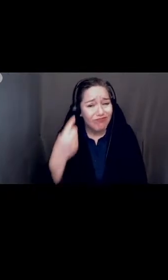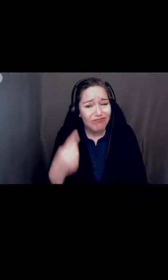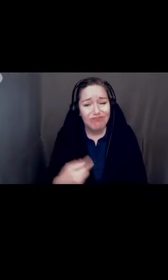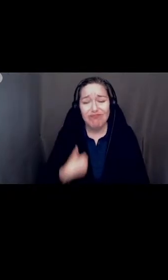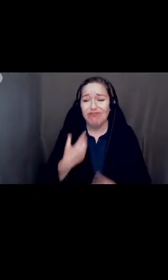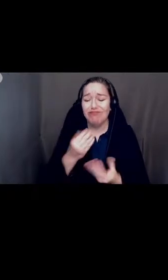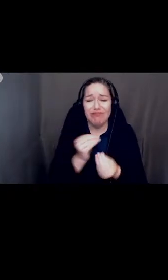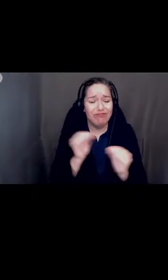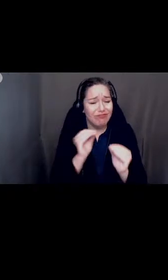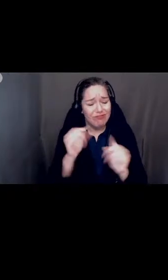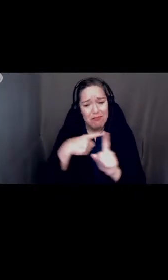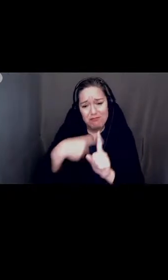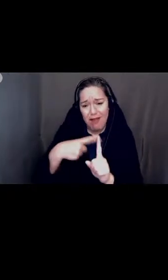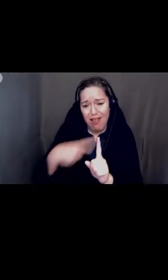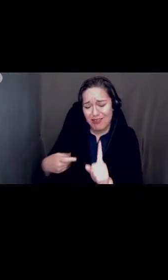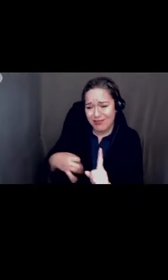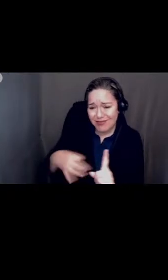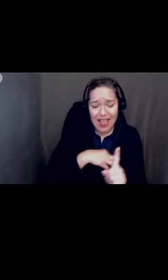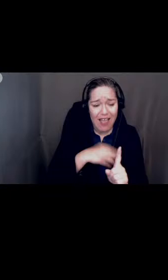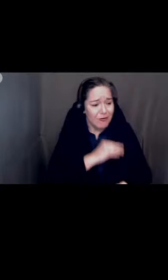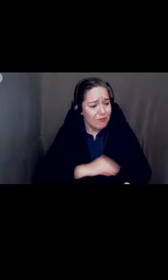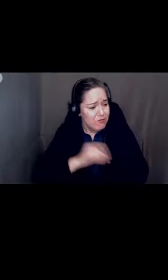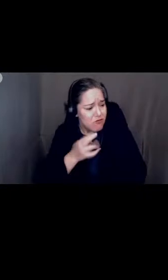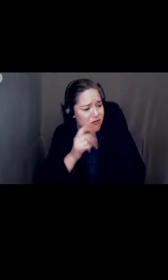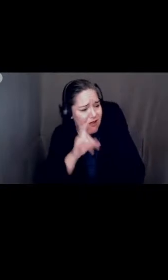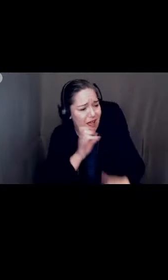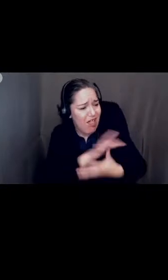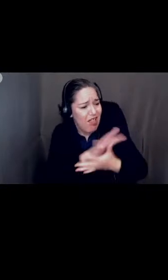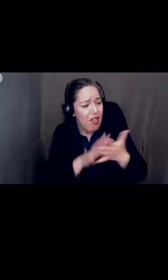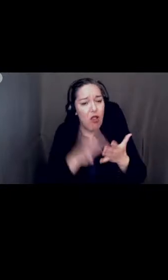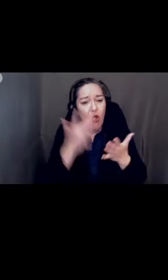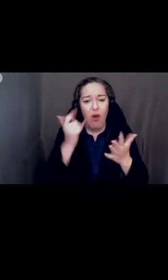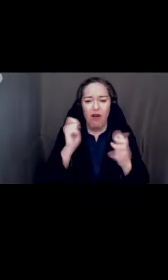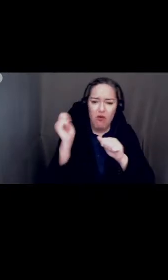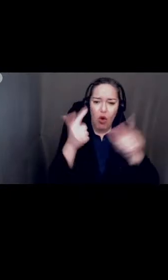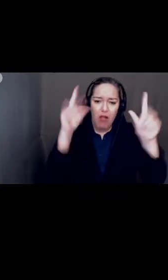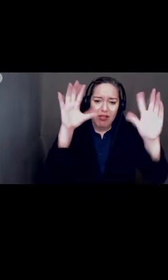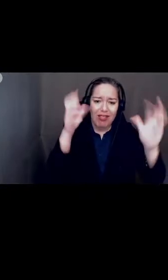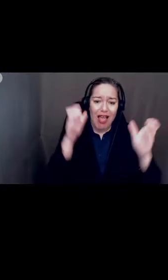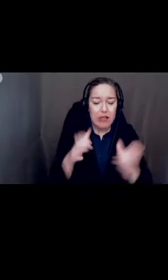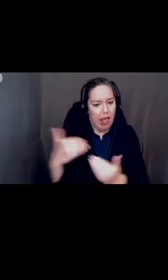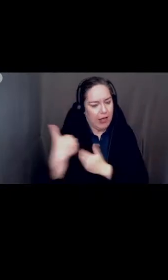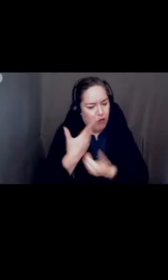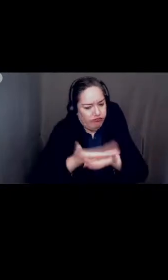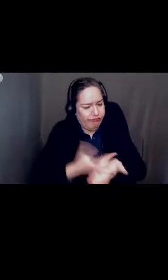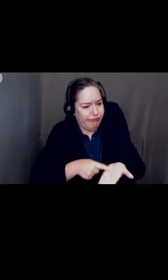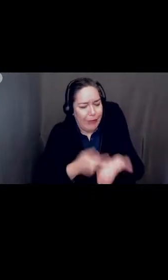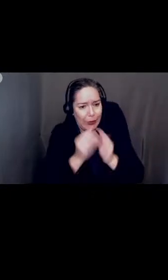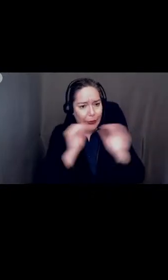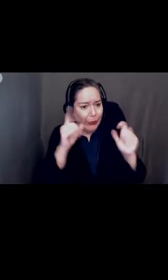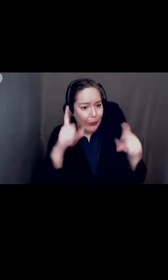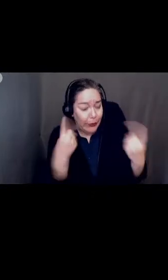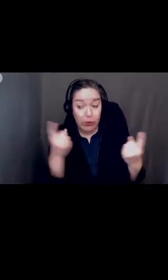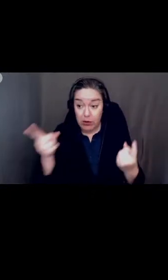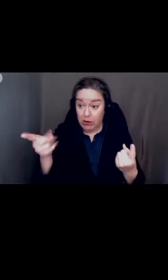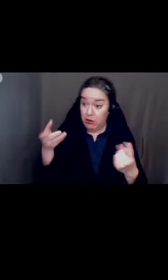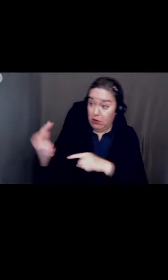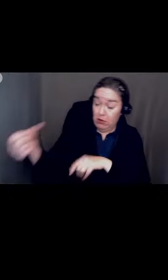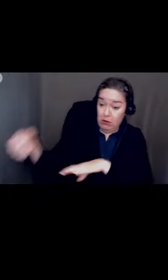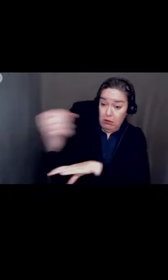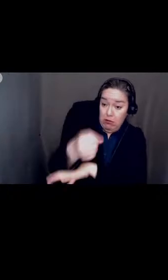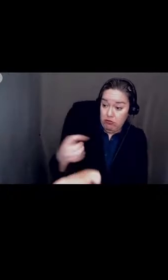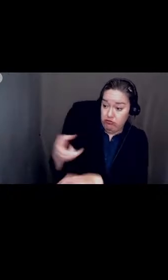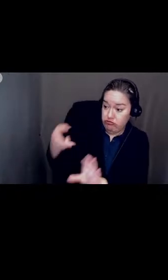morale stemming from a lack of accountability in all facets since the arrival of mr quarter though the challenges have become more evident